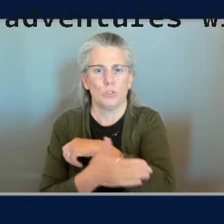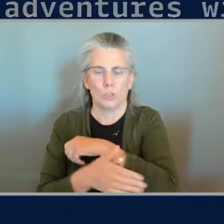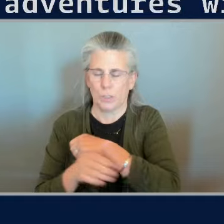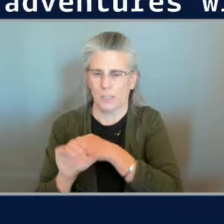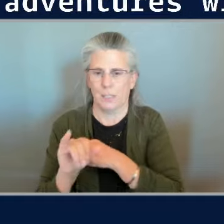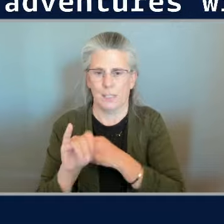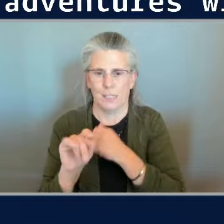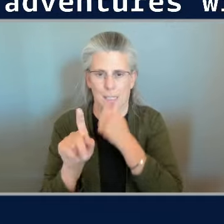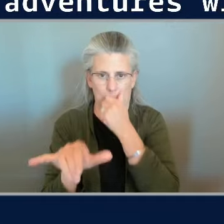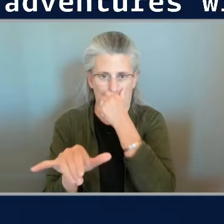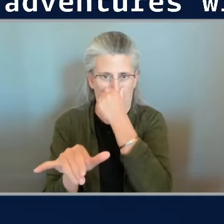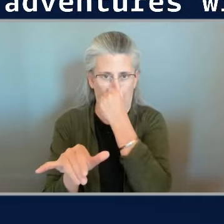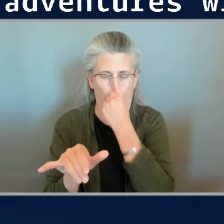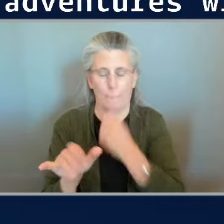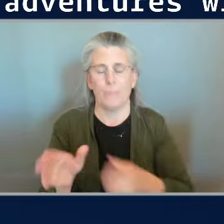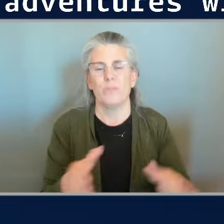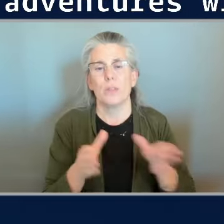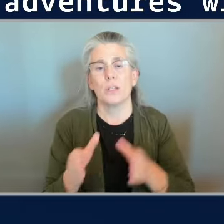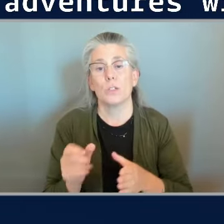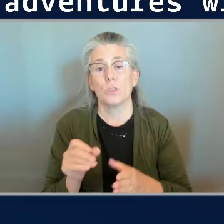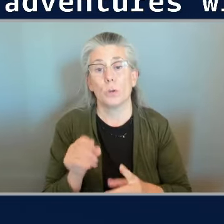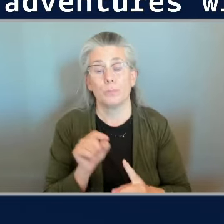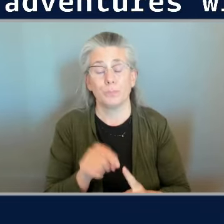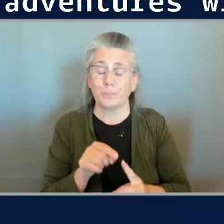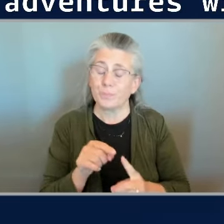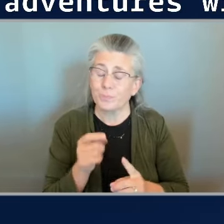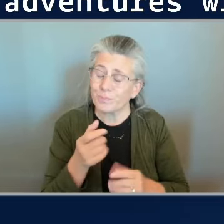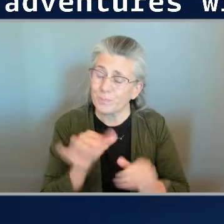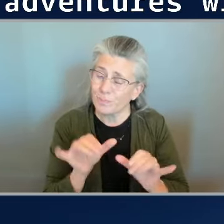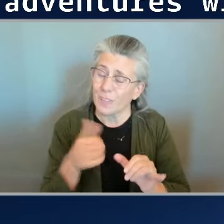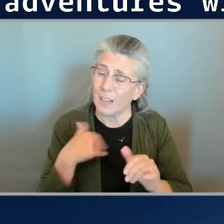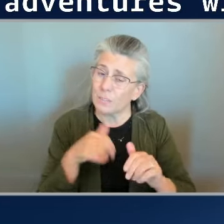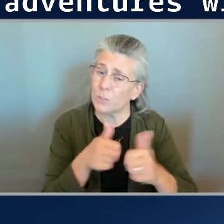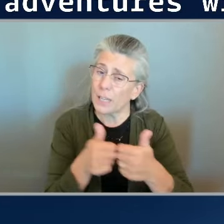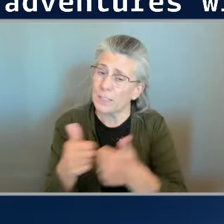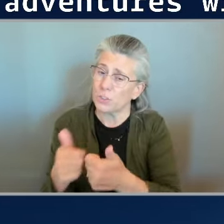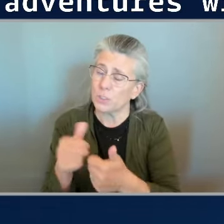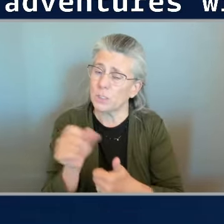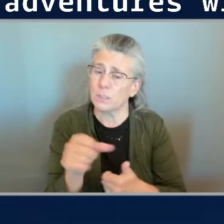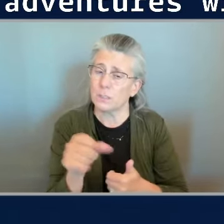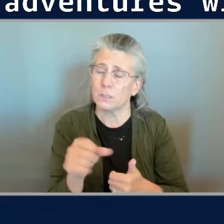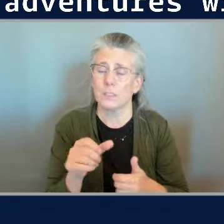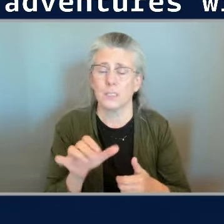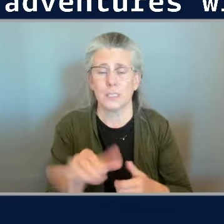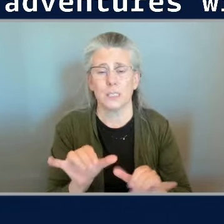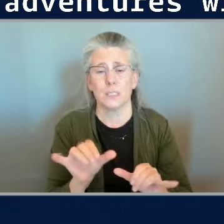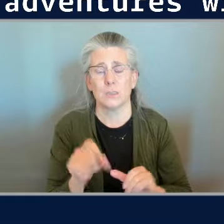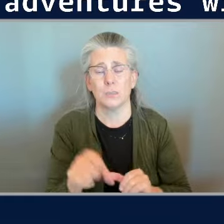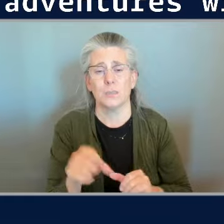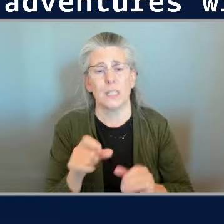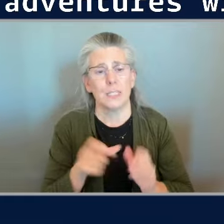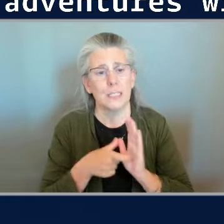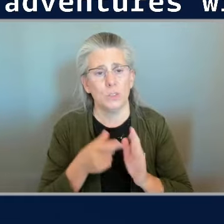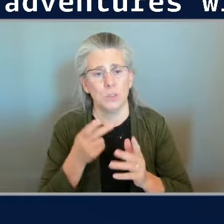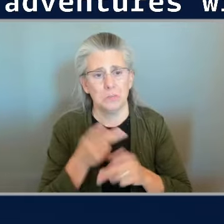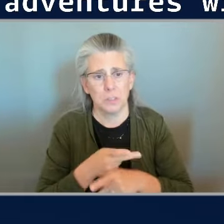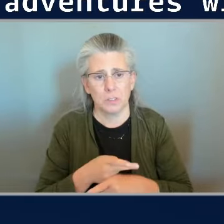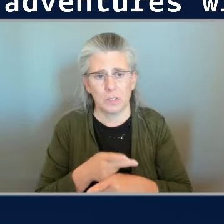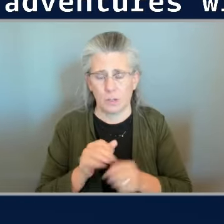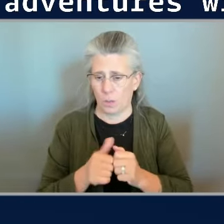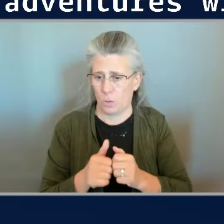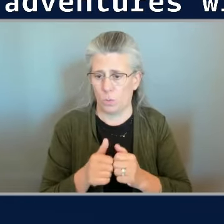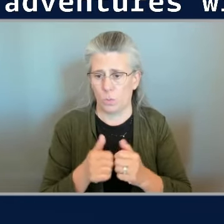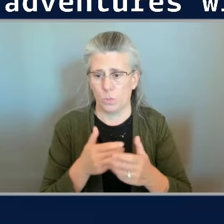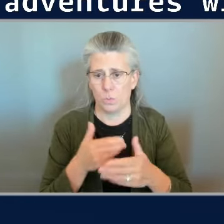some skepticism and i think we've got our challenges that we need to work through but you we're just being transparent and yeah and understand what the understanding what the